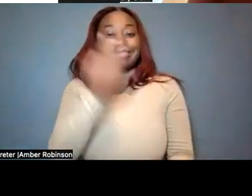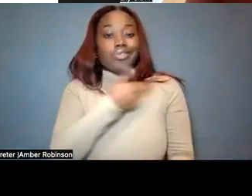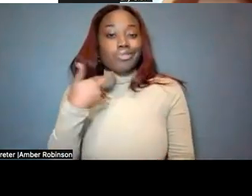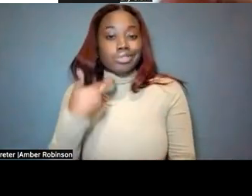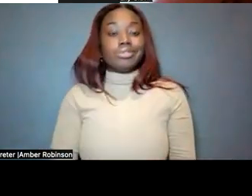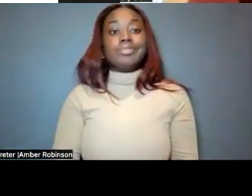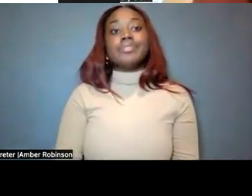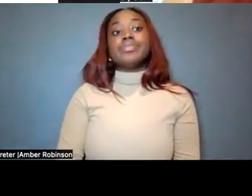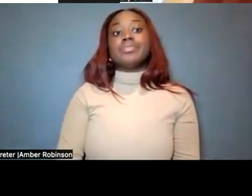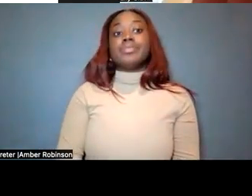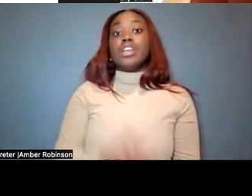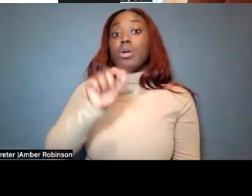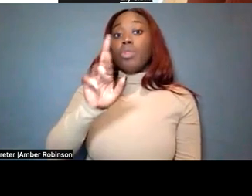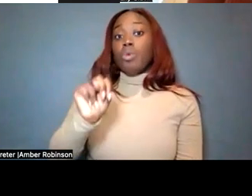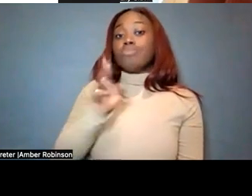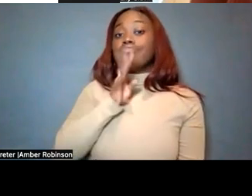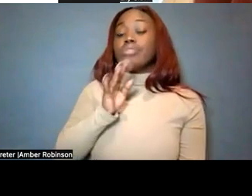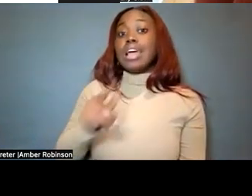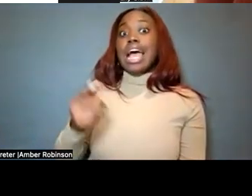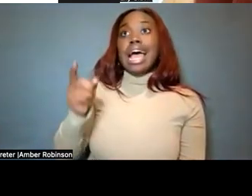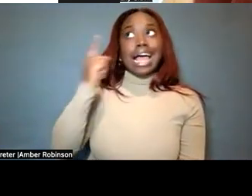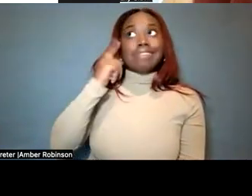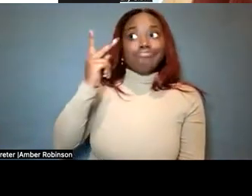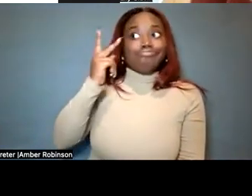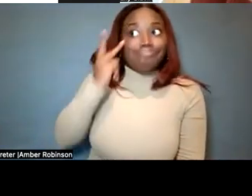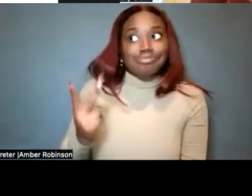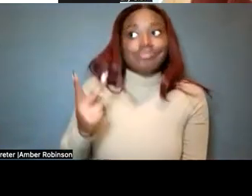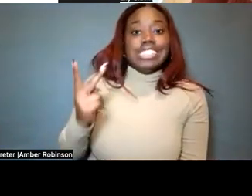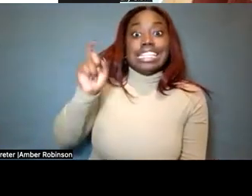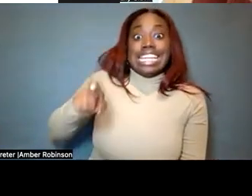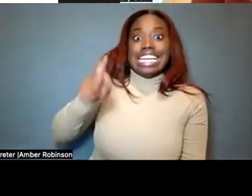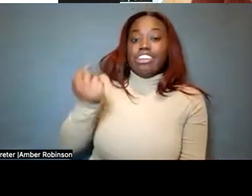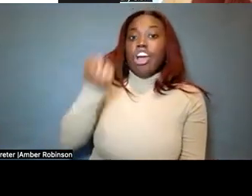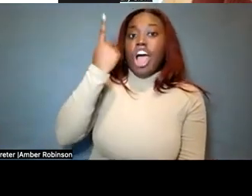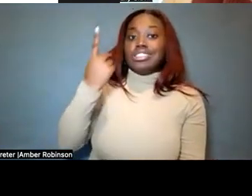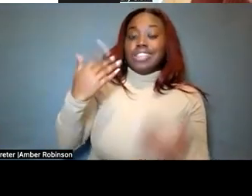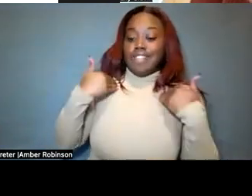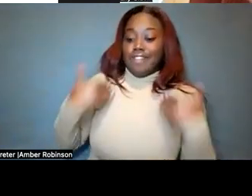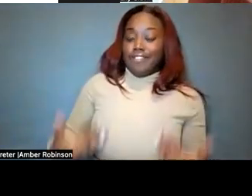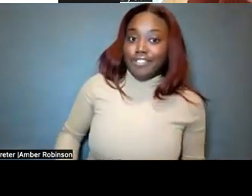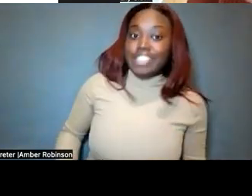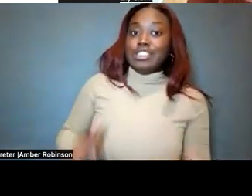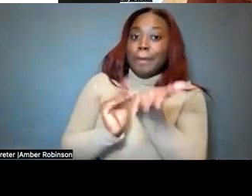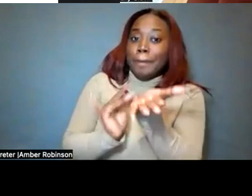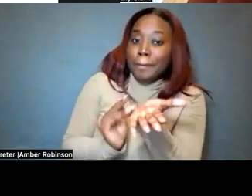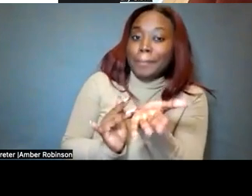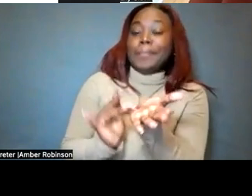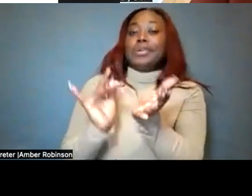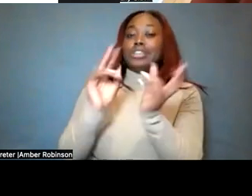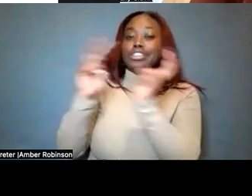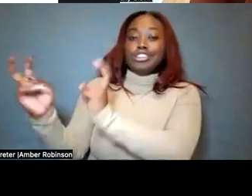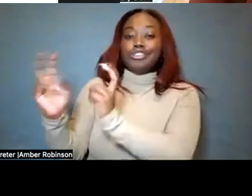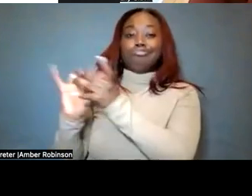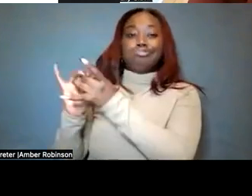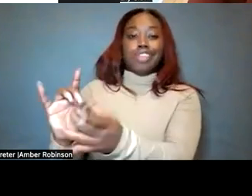Yeah. And I and I do see the need for parents to understand the genetic makeup and and the medical issues related to their child.